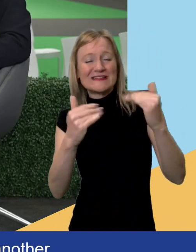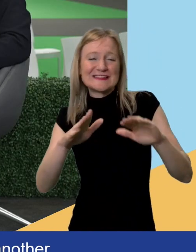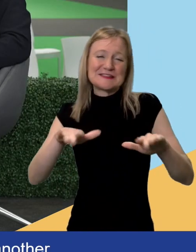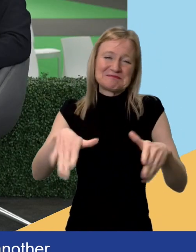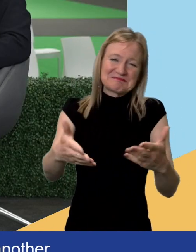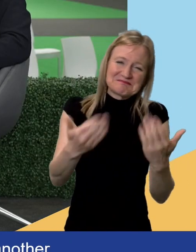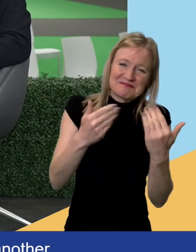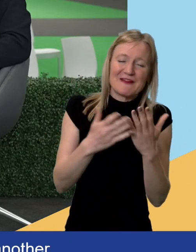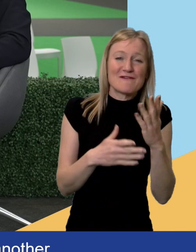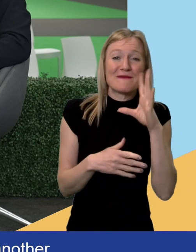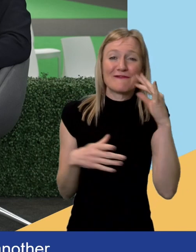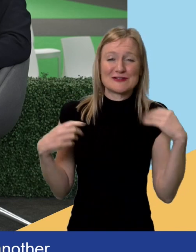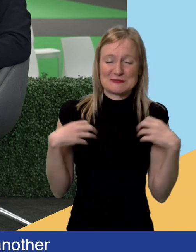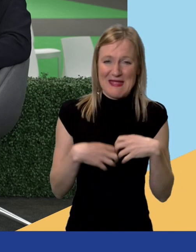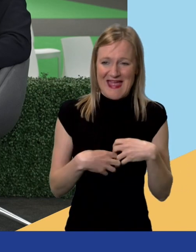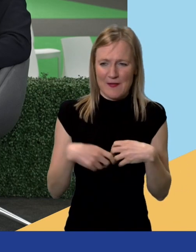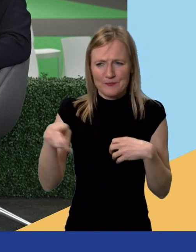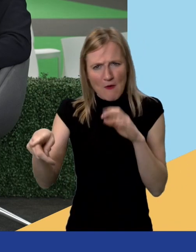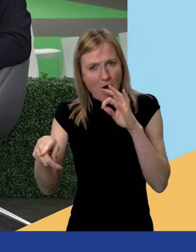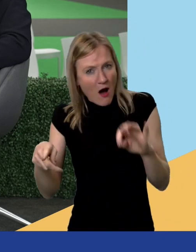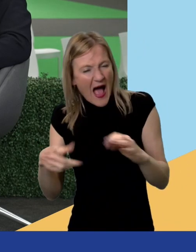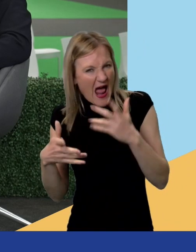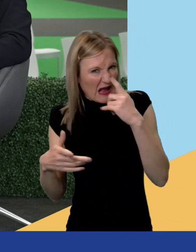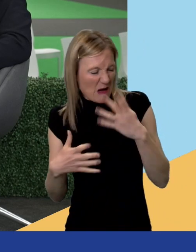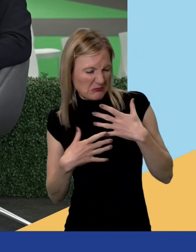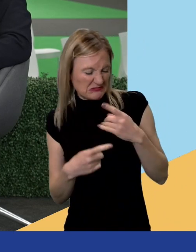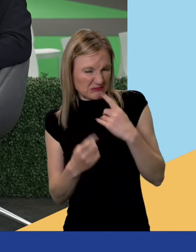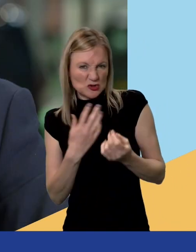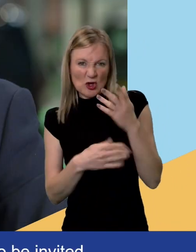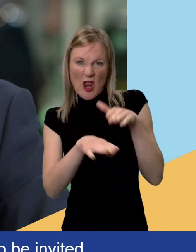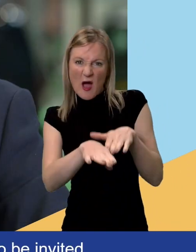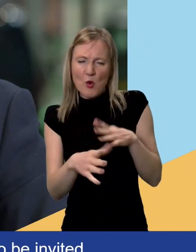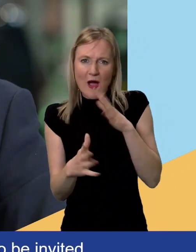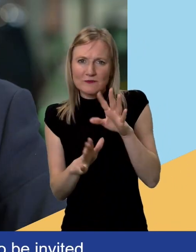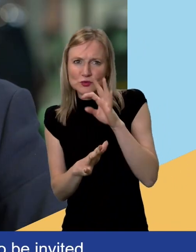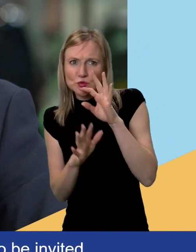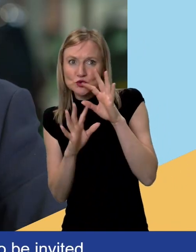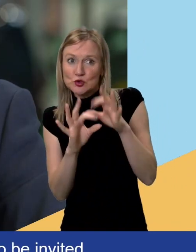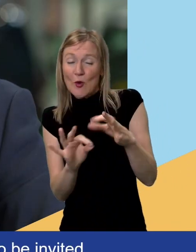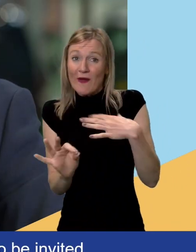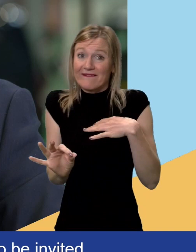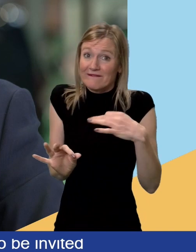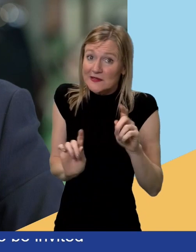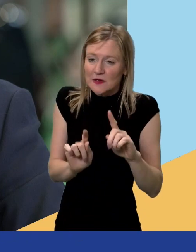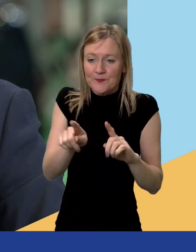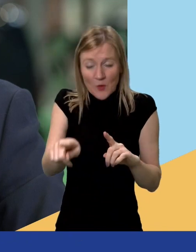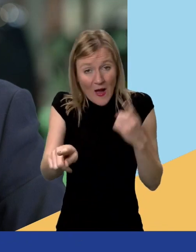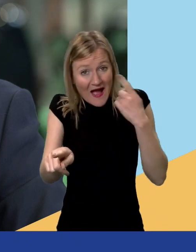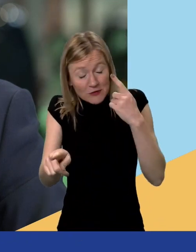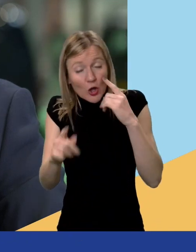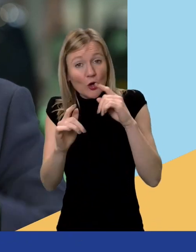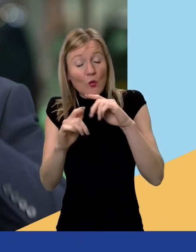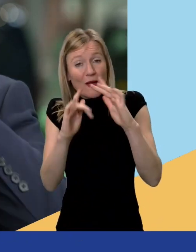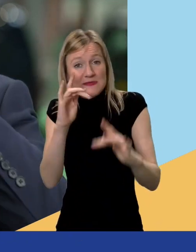is it something that people have got to be invited to? Can people just join in? Anybody can join in. So if you take a look on our website, the London to Paris electric